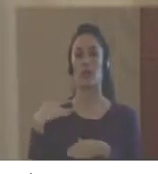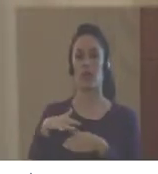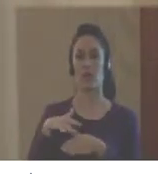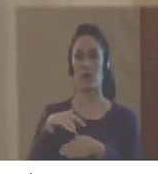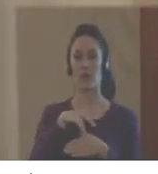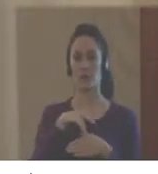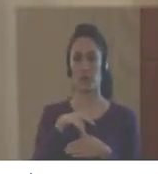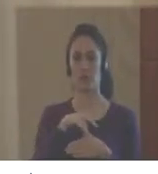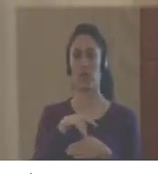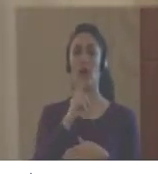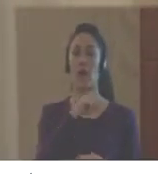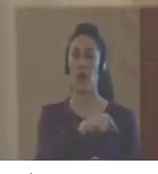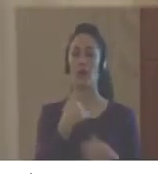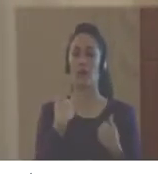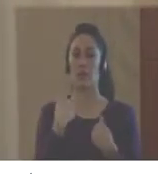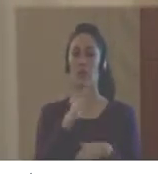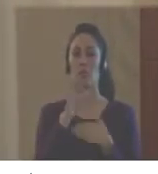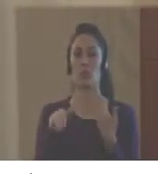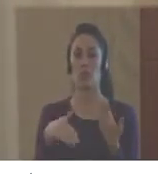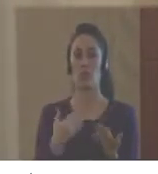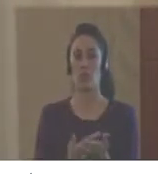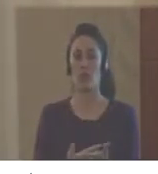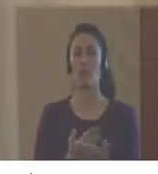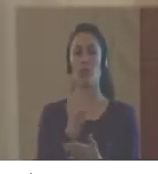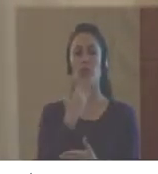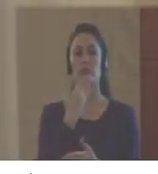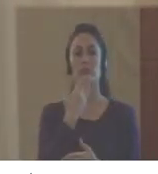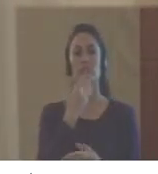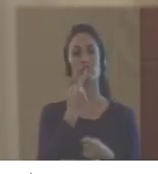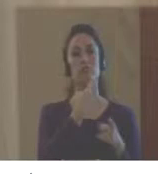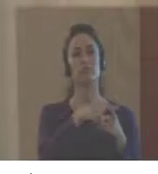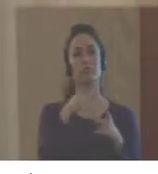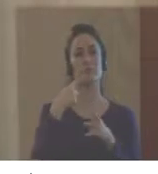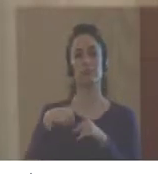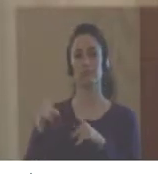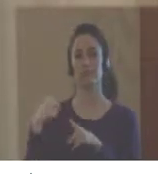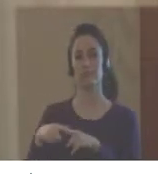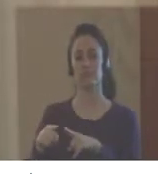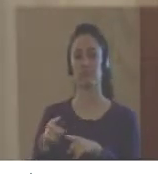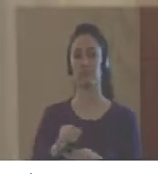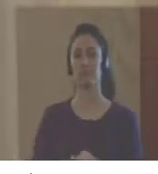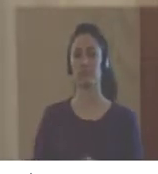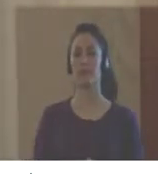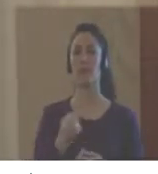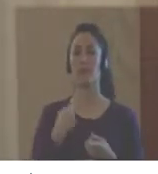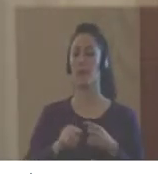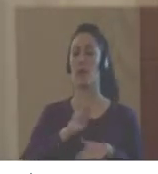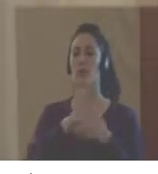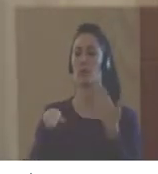risk management has, and you will have some